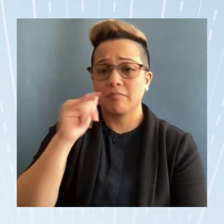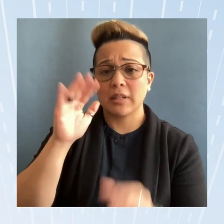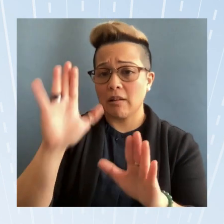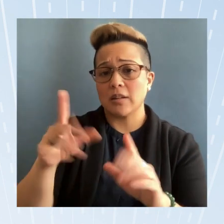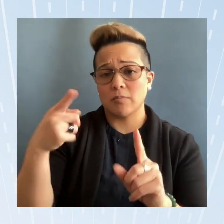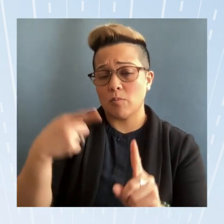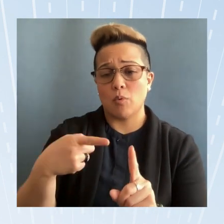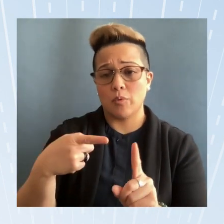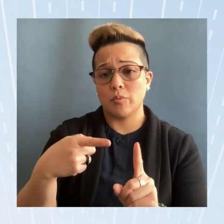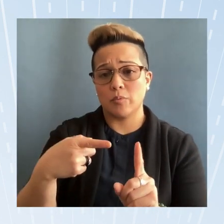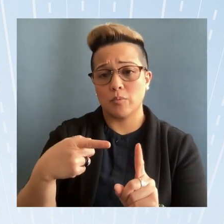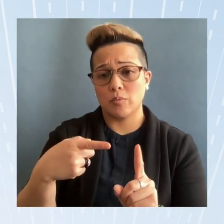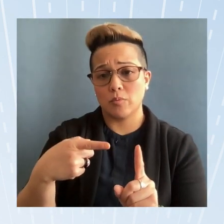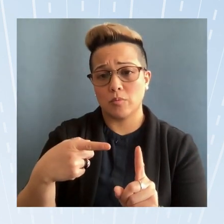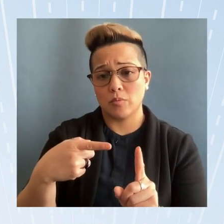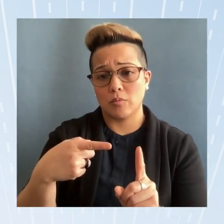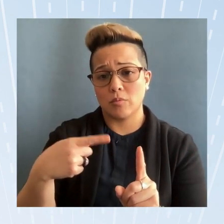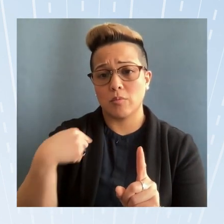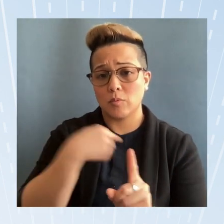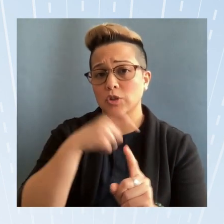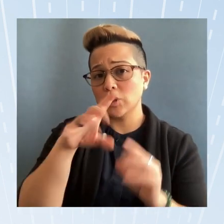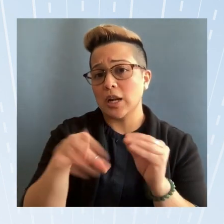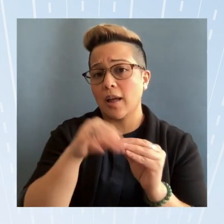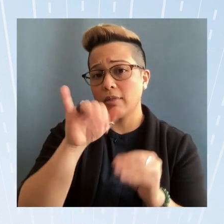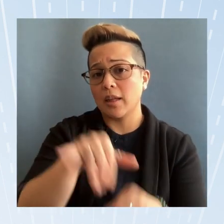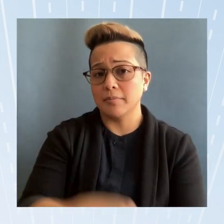we uh we should add it yeah